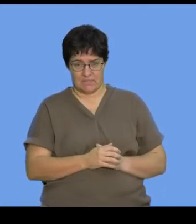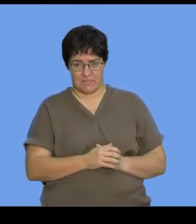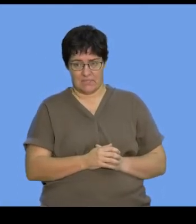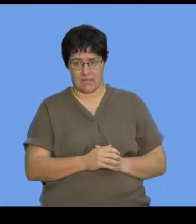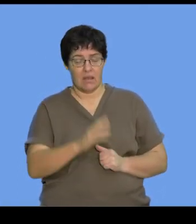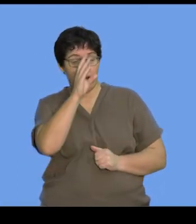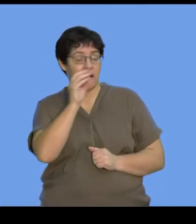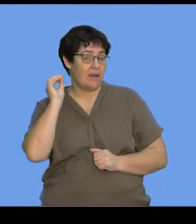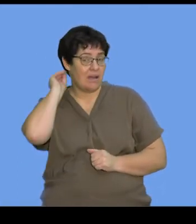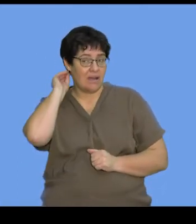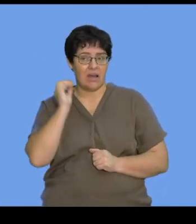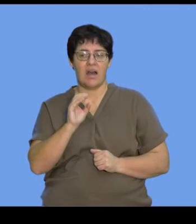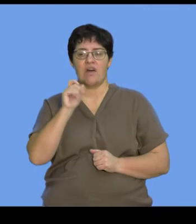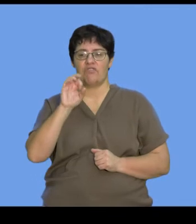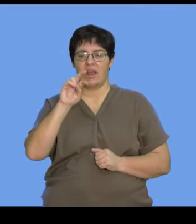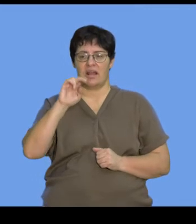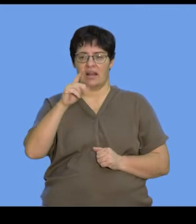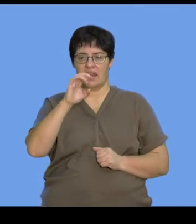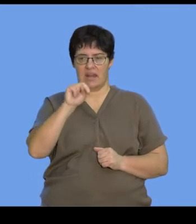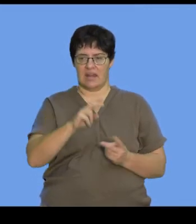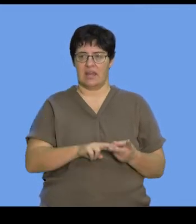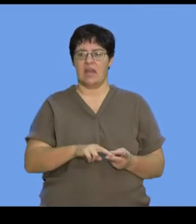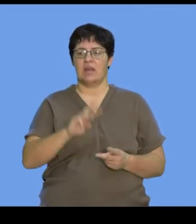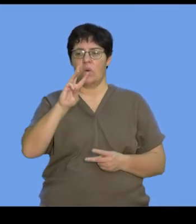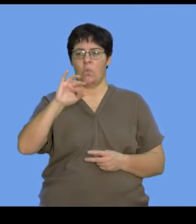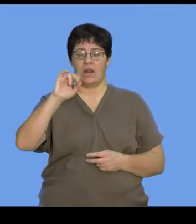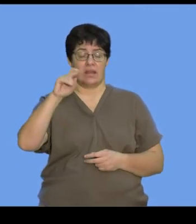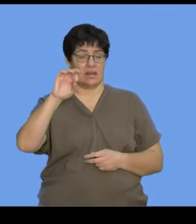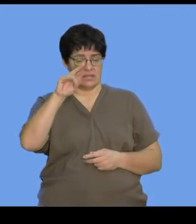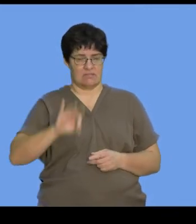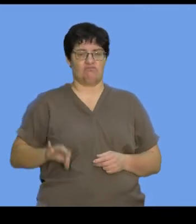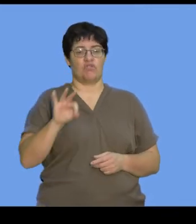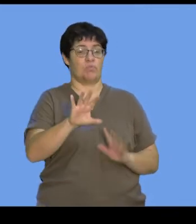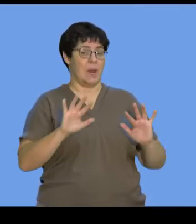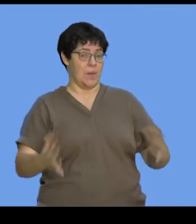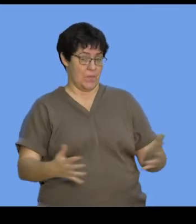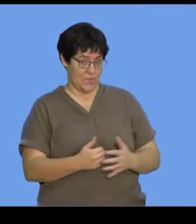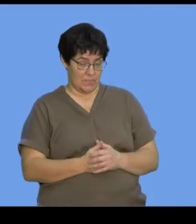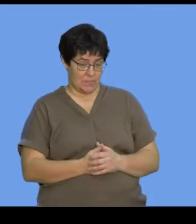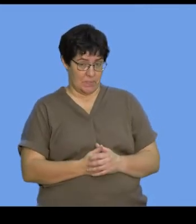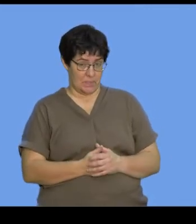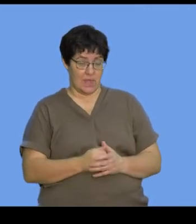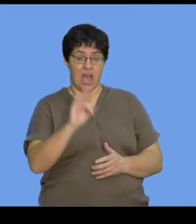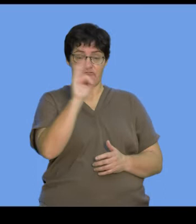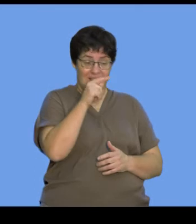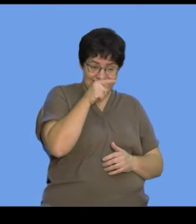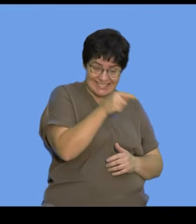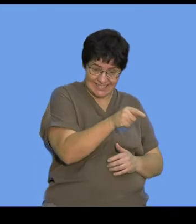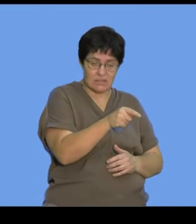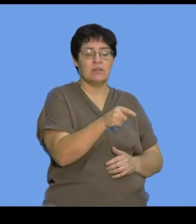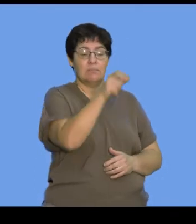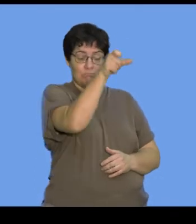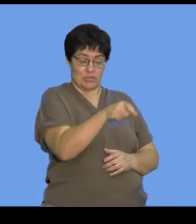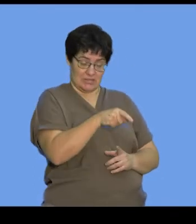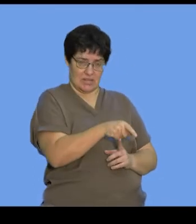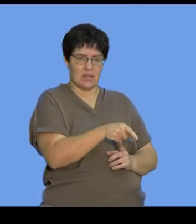Notable is Franklin's and Maurice Wilkins' contribution to this. So, Franklin was working on